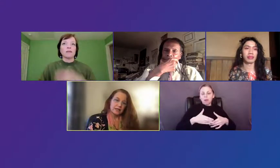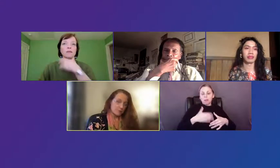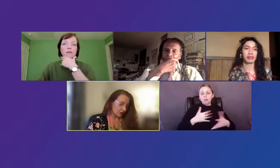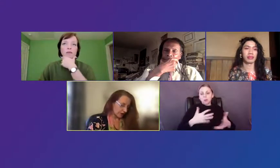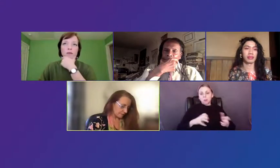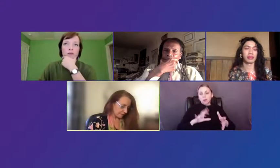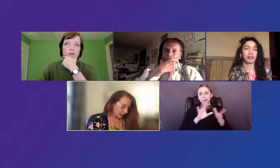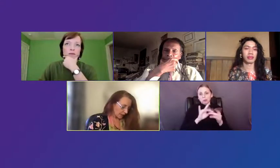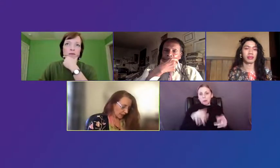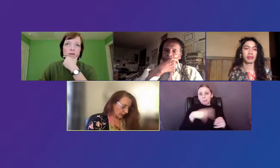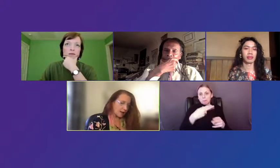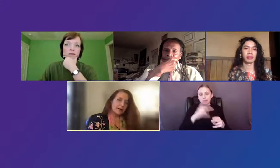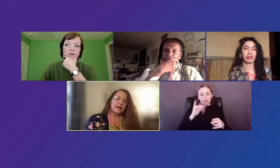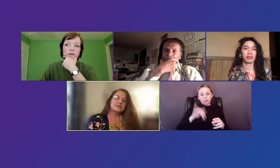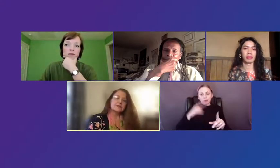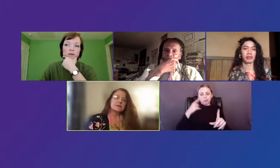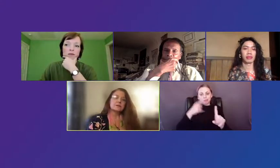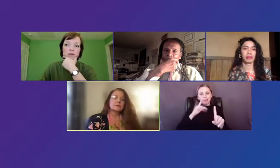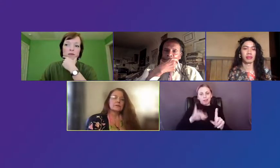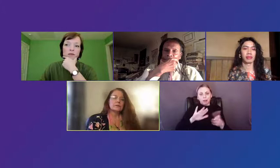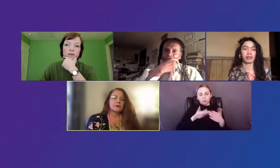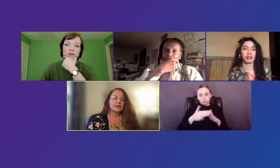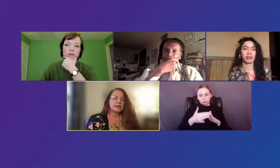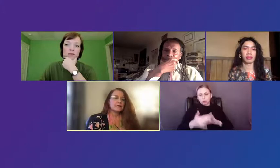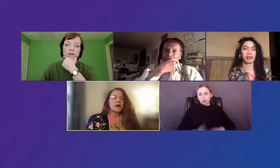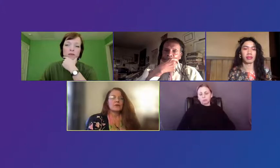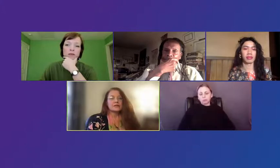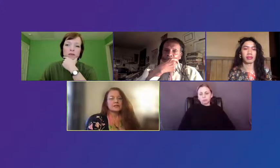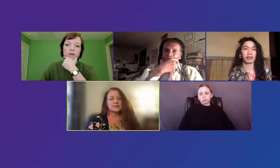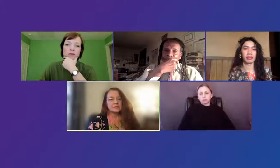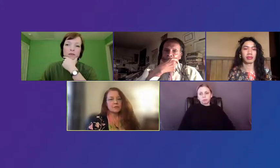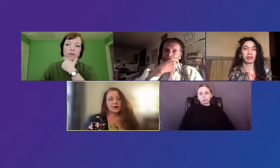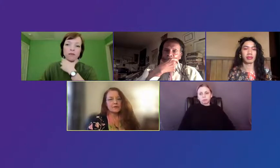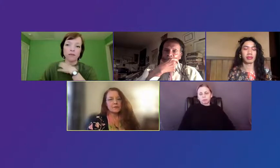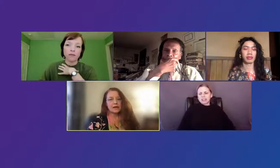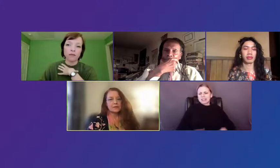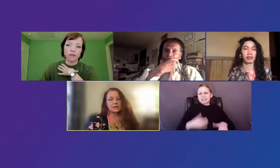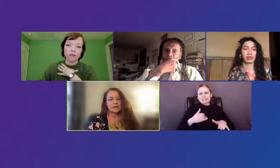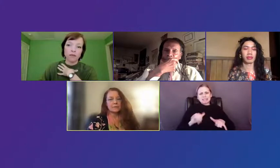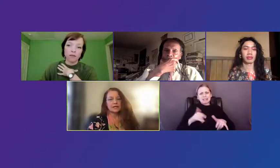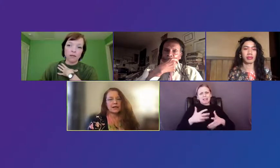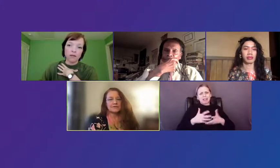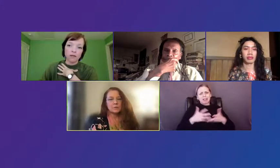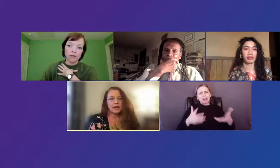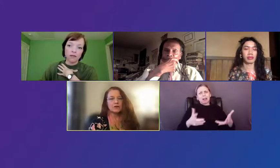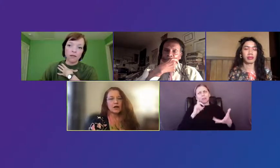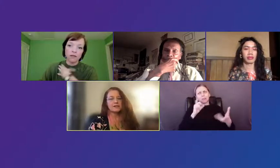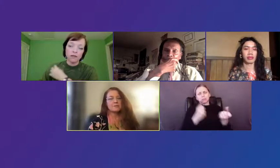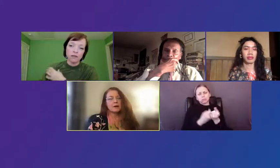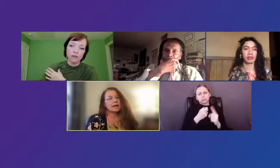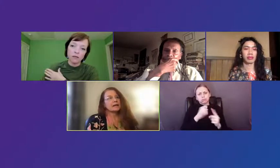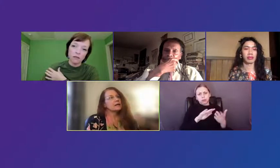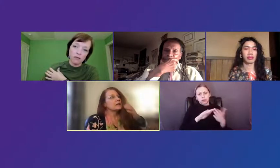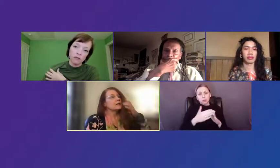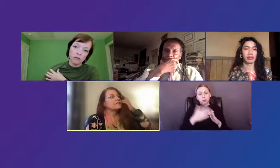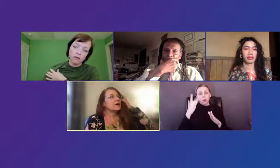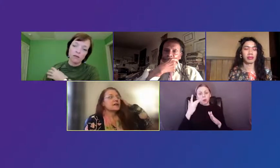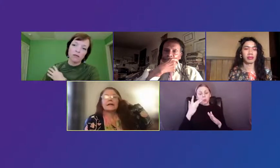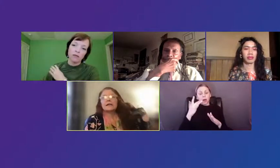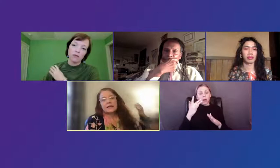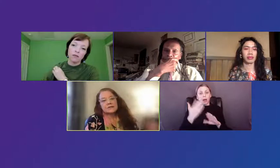of, of that community. Um, and I still get a great deal of support from that community because after, when I lost my